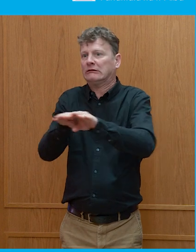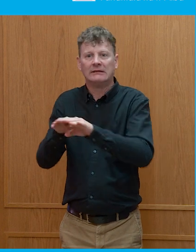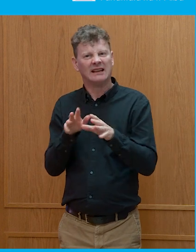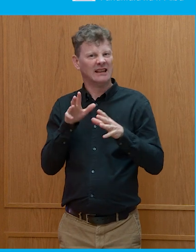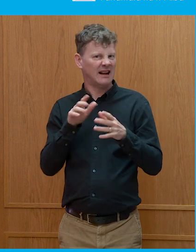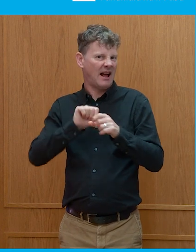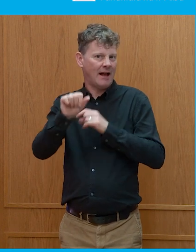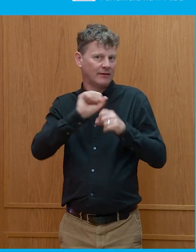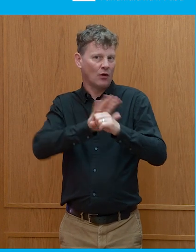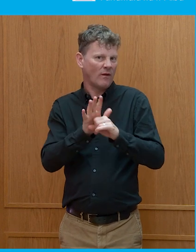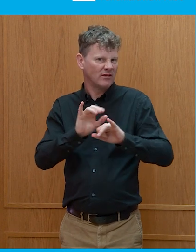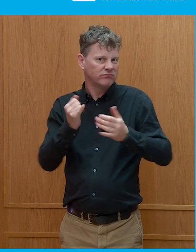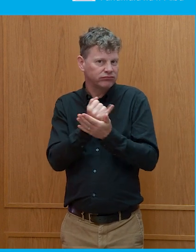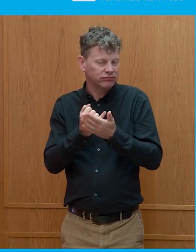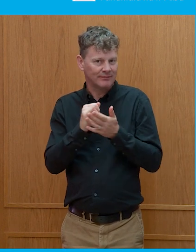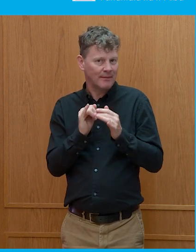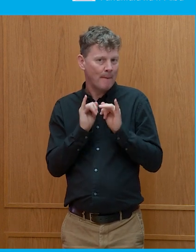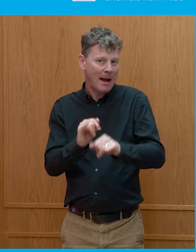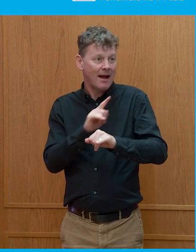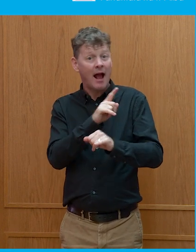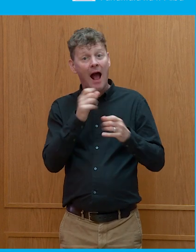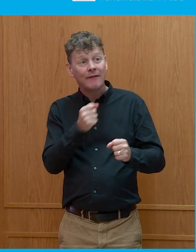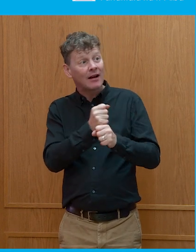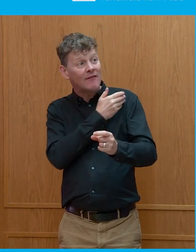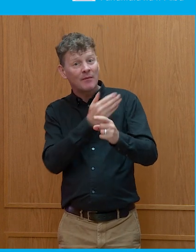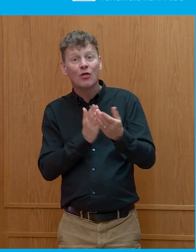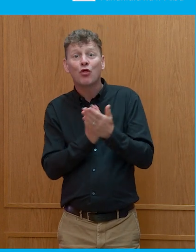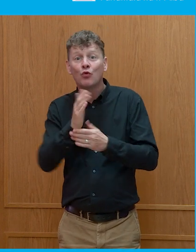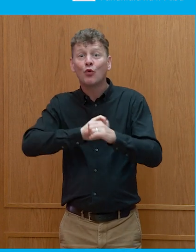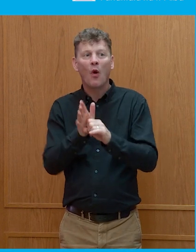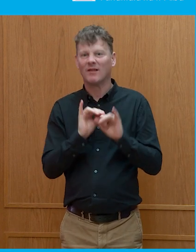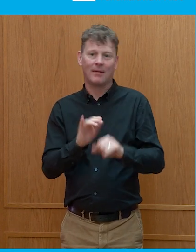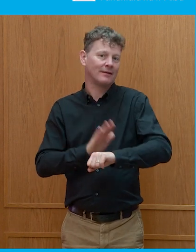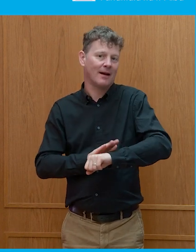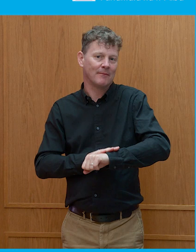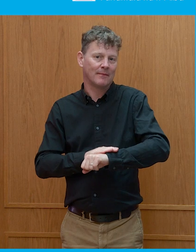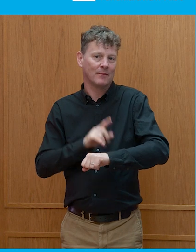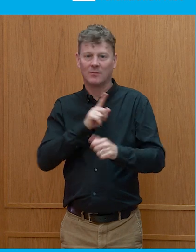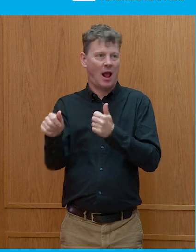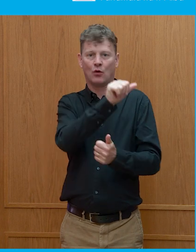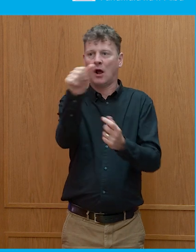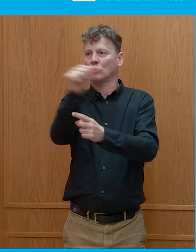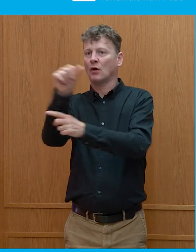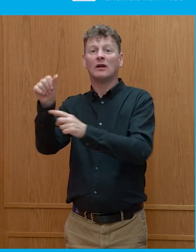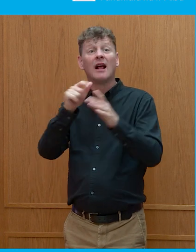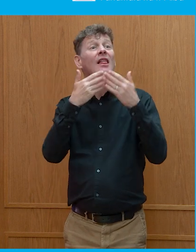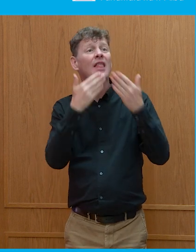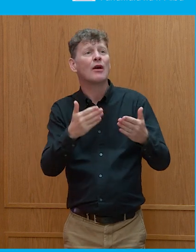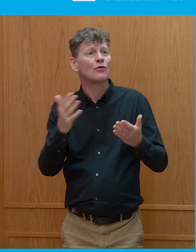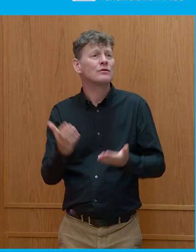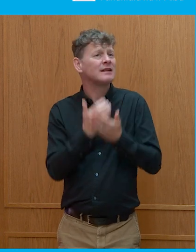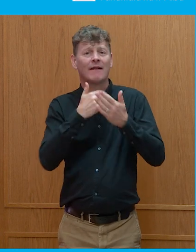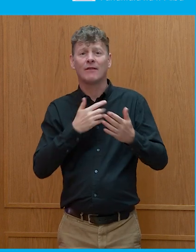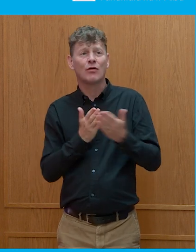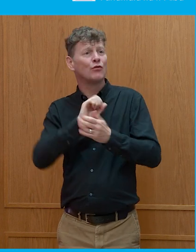it's just really bad timing for them that now all these elections are happening. And people are saying, you know what? Thank you for saving us from COVID.